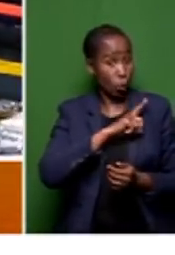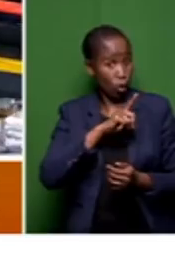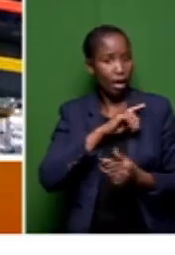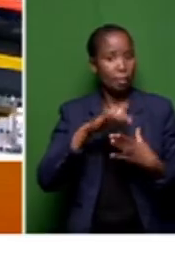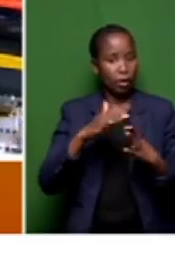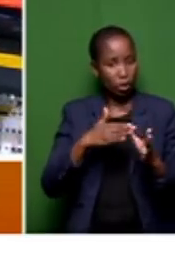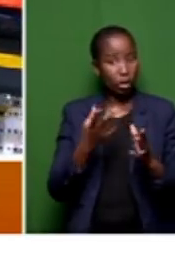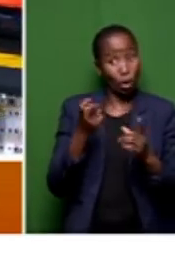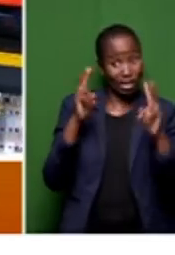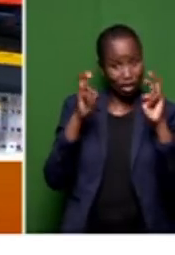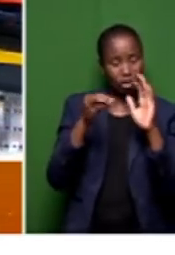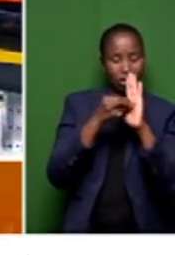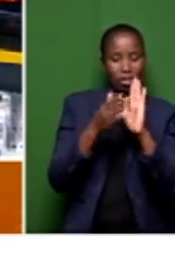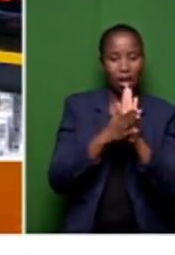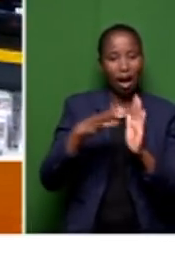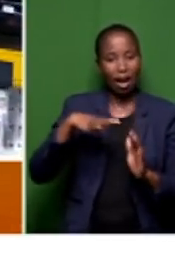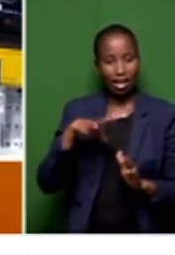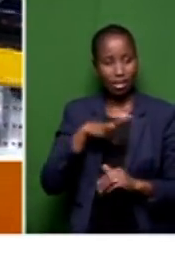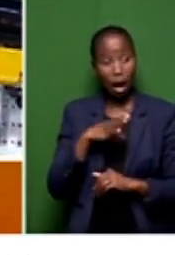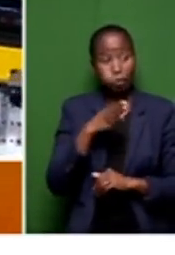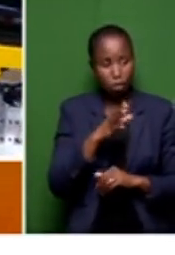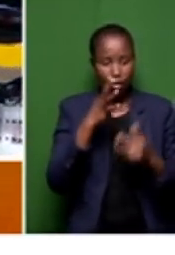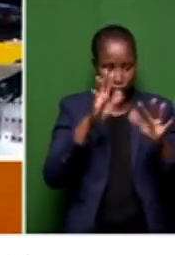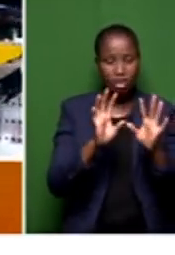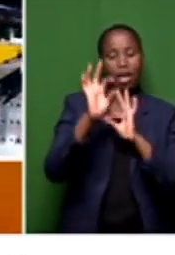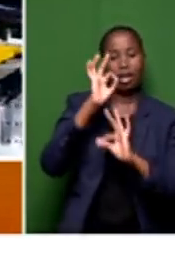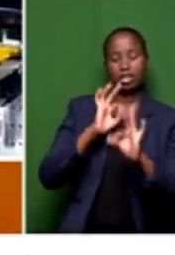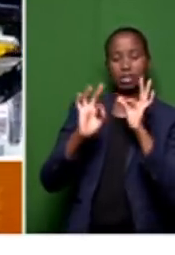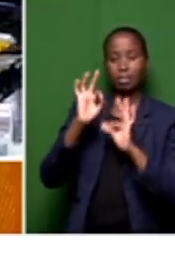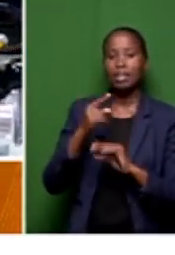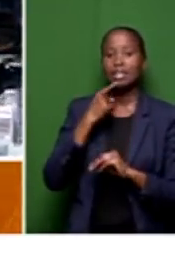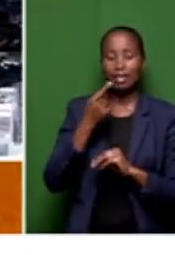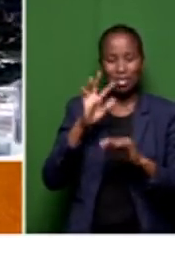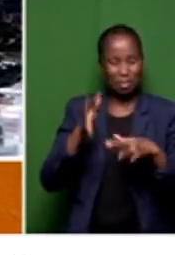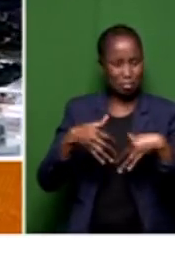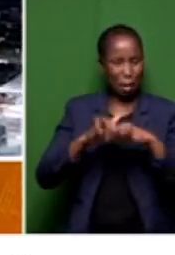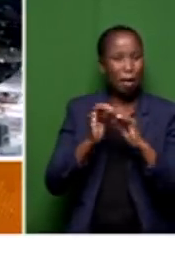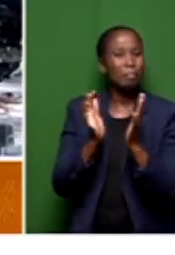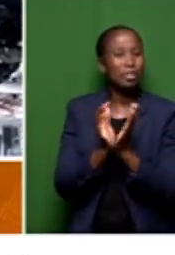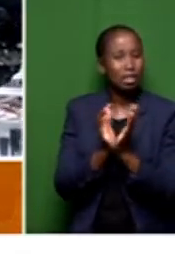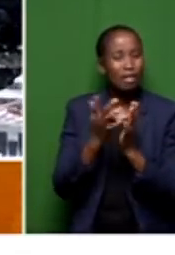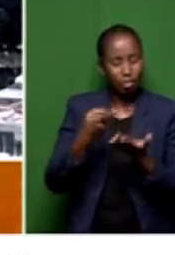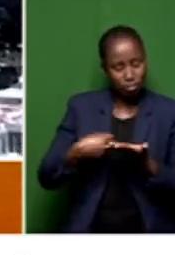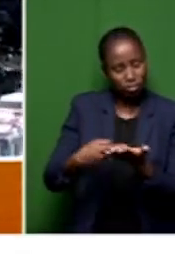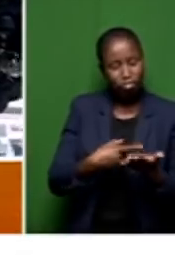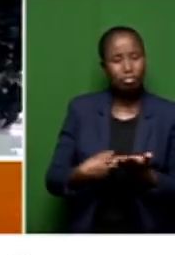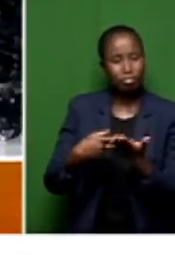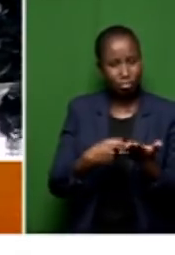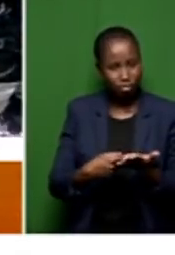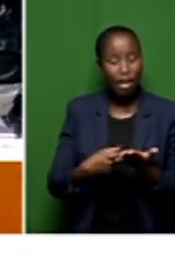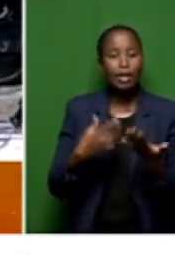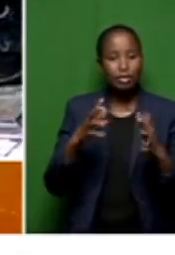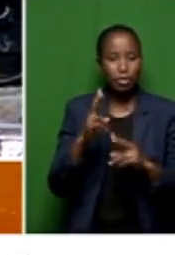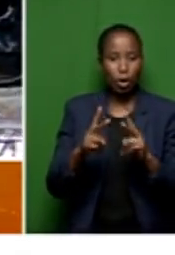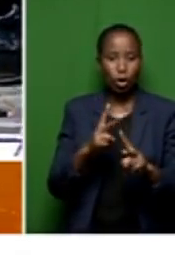councillors and he's highlighted these facts to us. In the MPEG meeting they've highlighted this issue. We've even had a petition